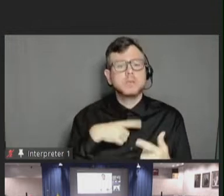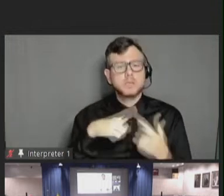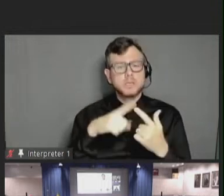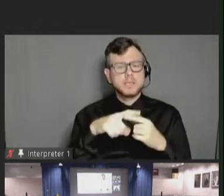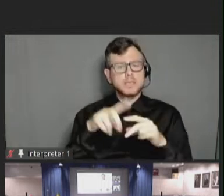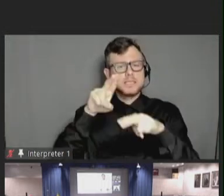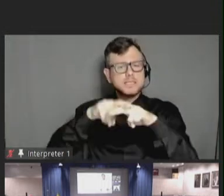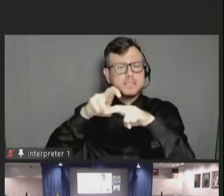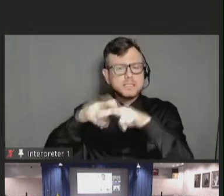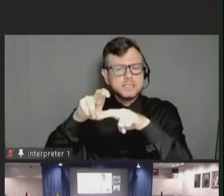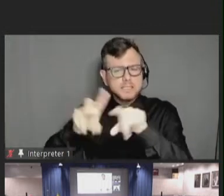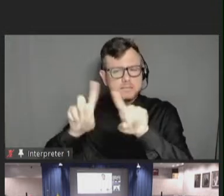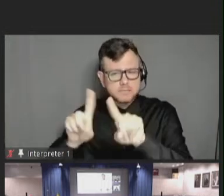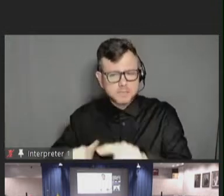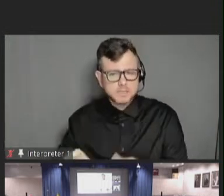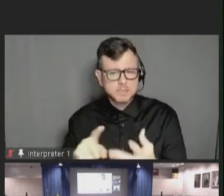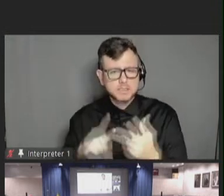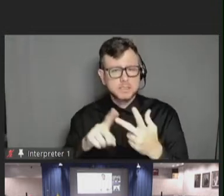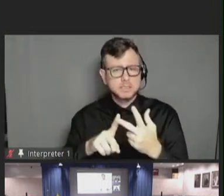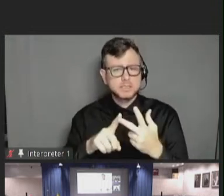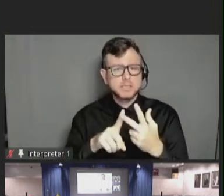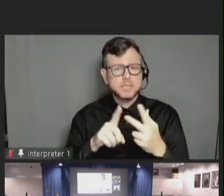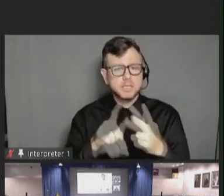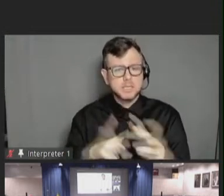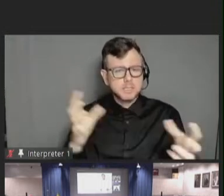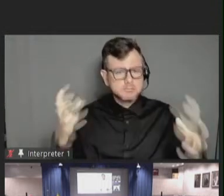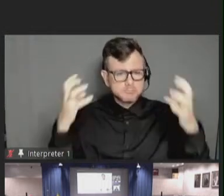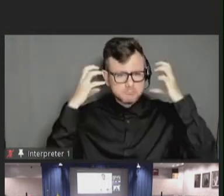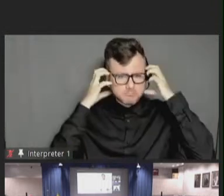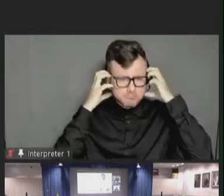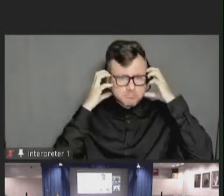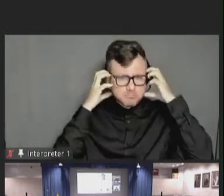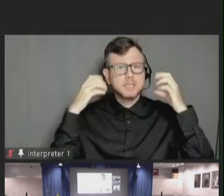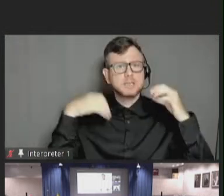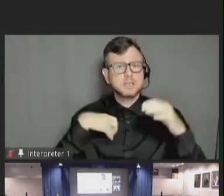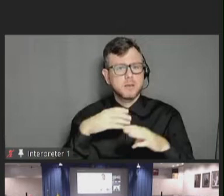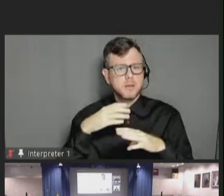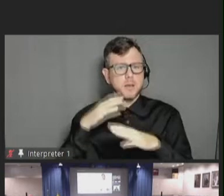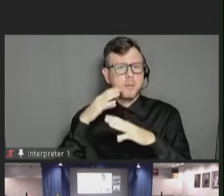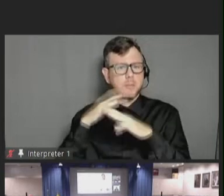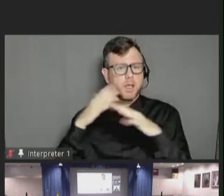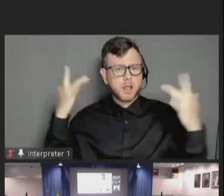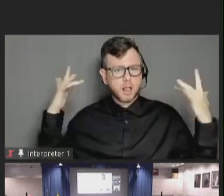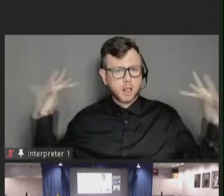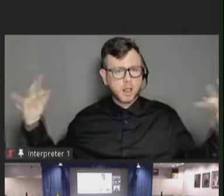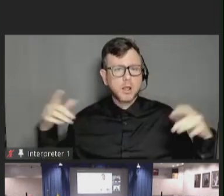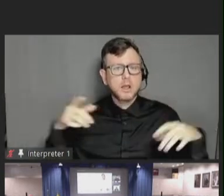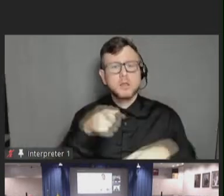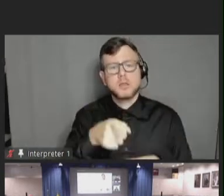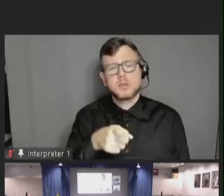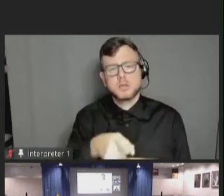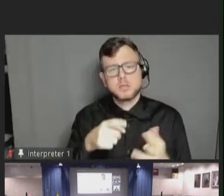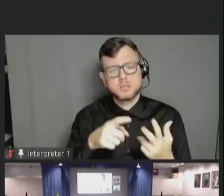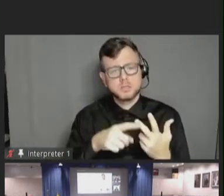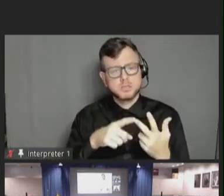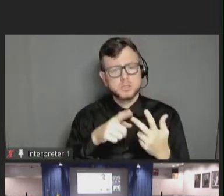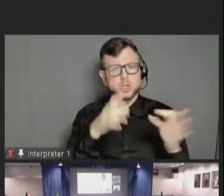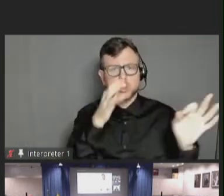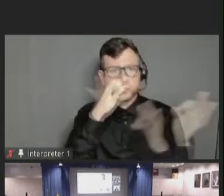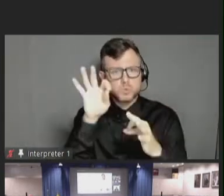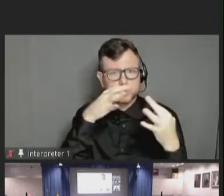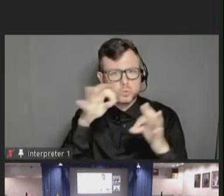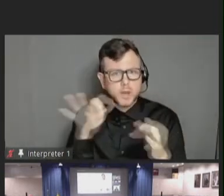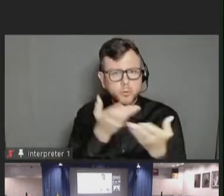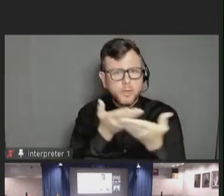reducing headphones. Offering distractors like sensory and fidget tools. Providing visual supports